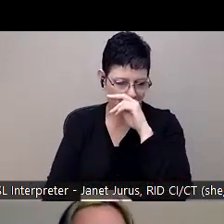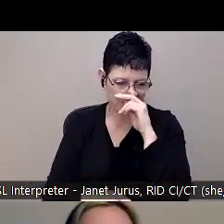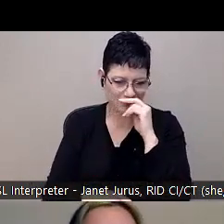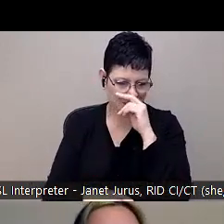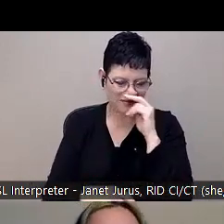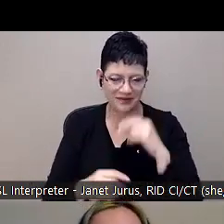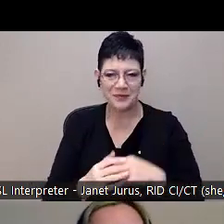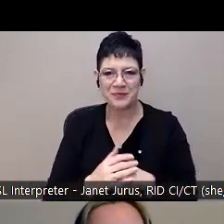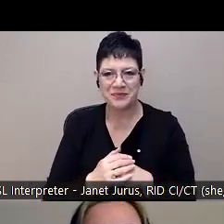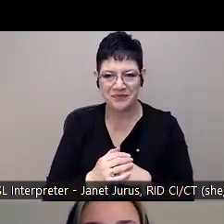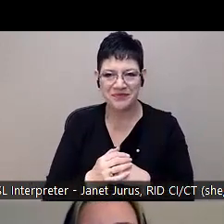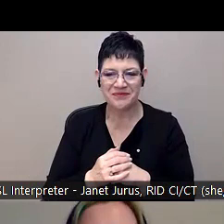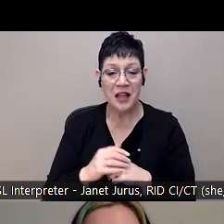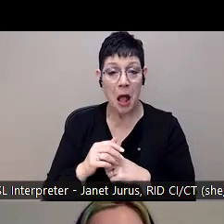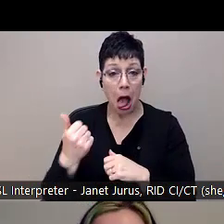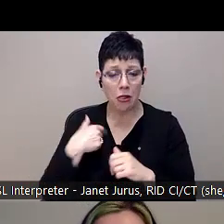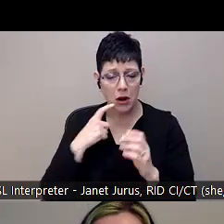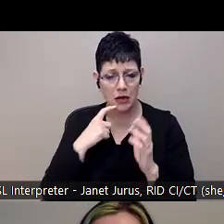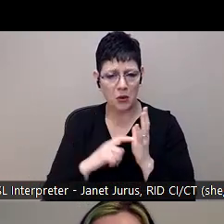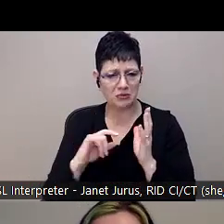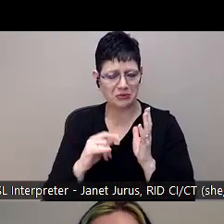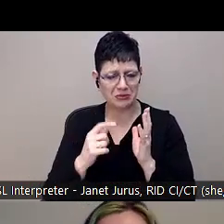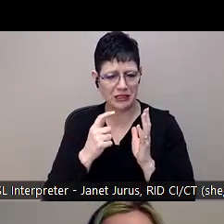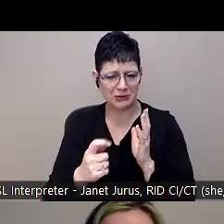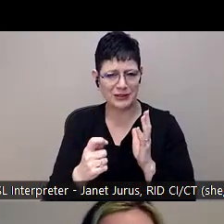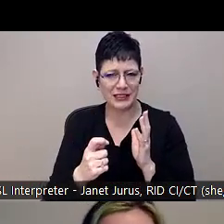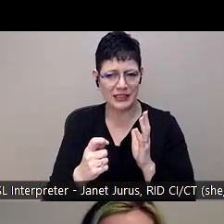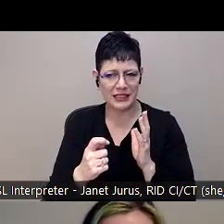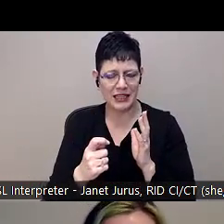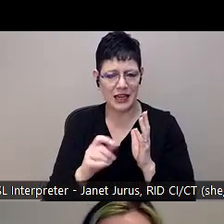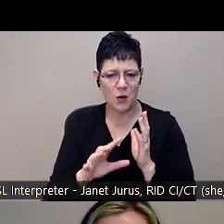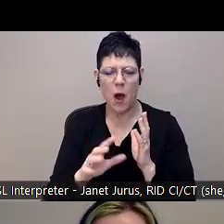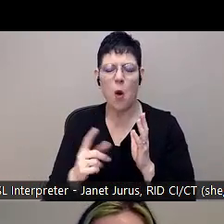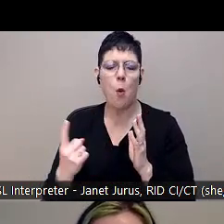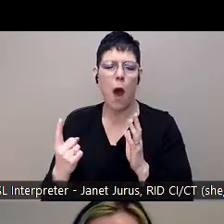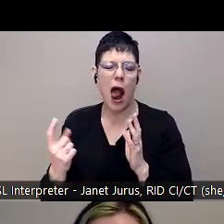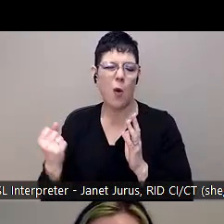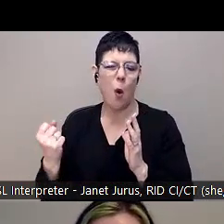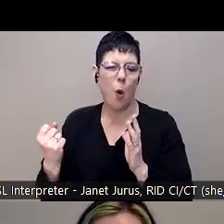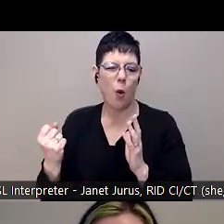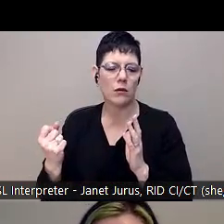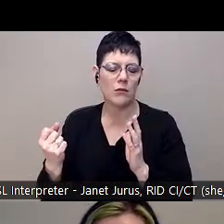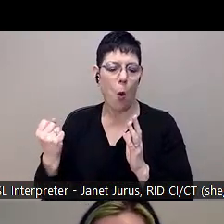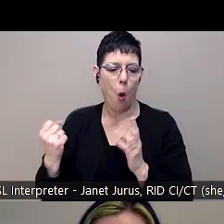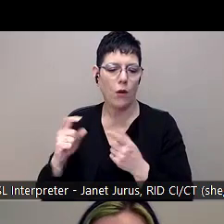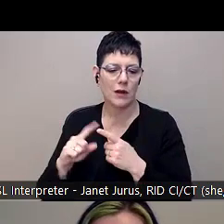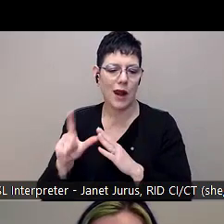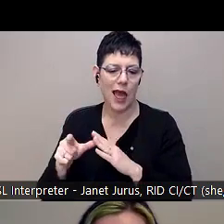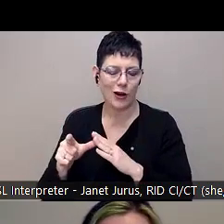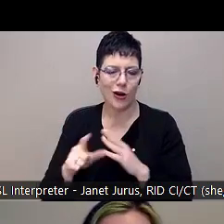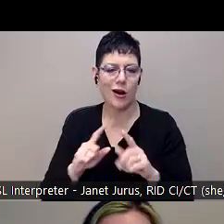thing that I saw though, and this is, well, I can save that one for later. We'll save that one for later, but, um,